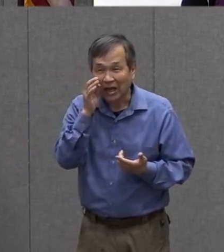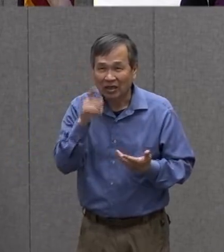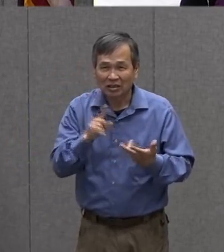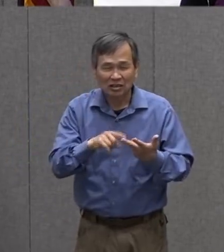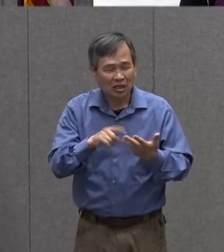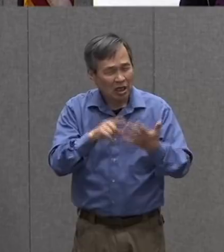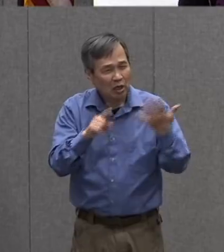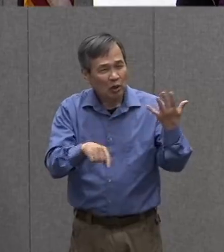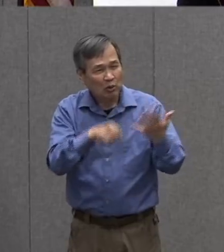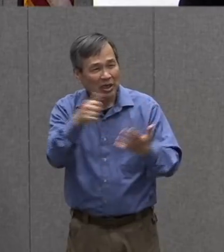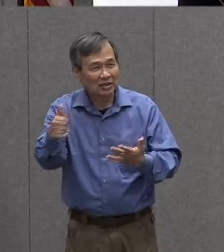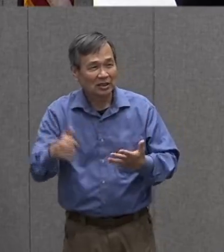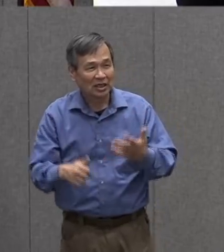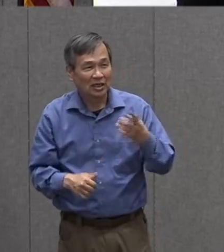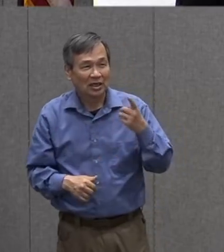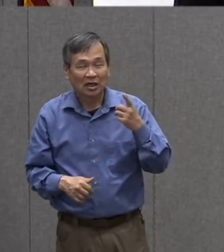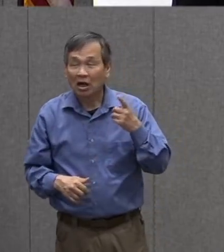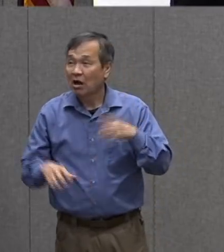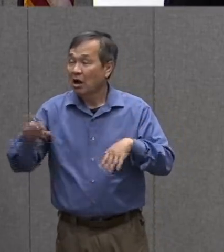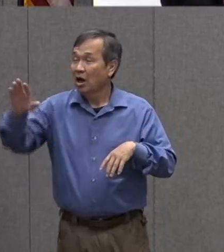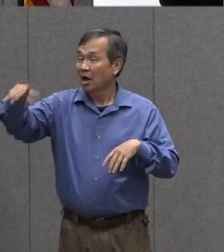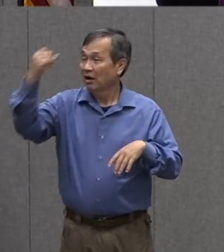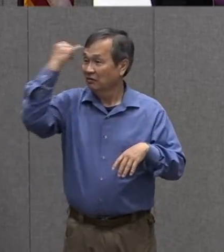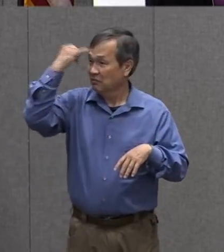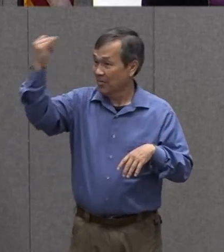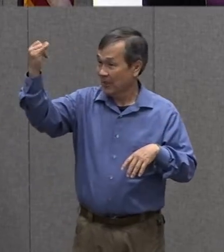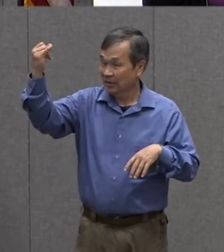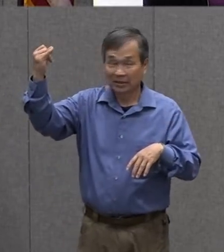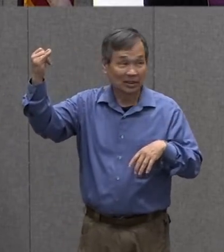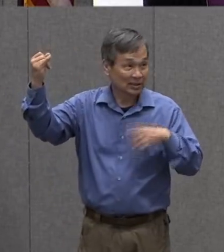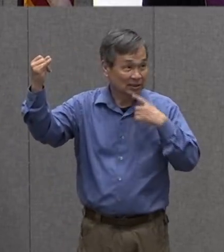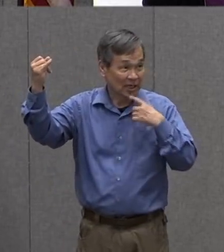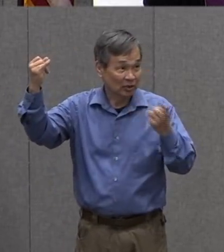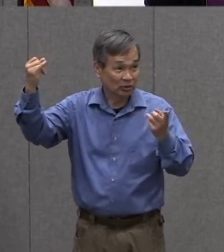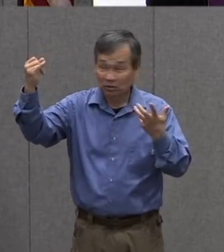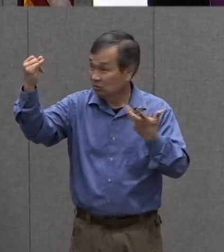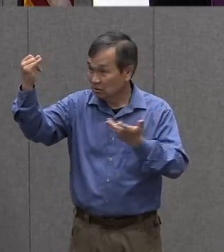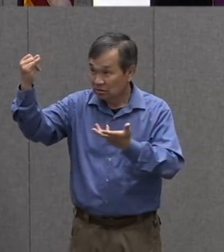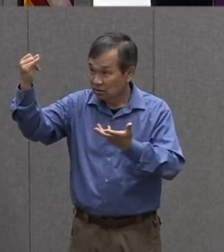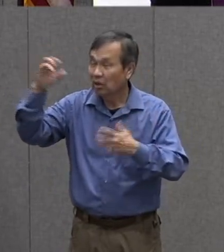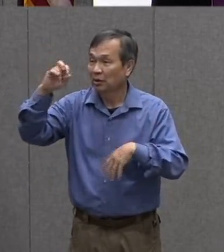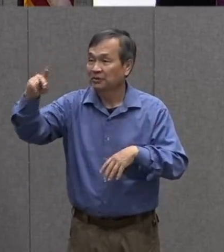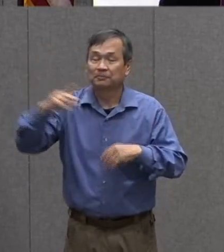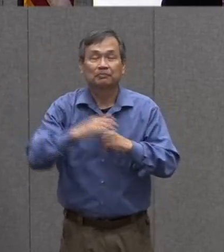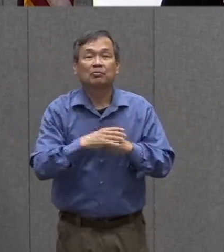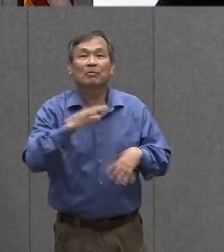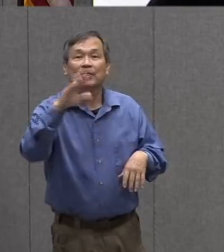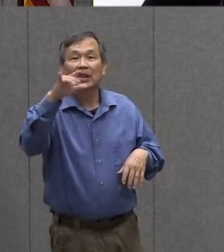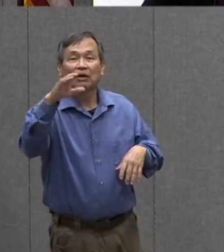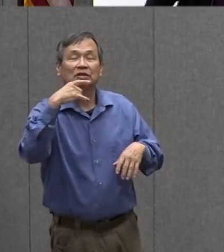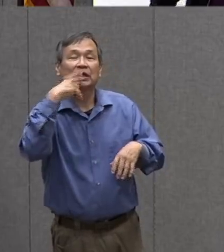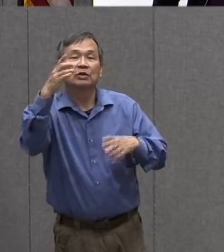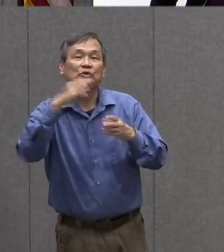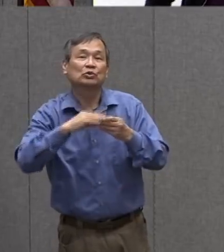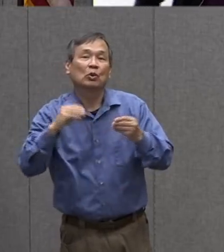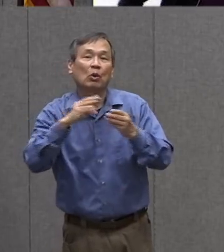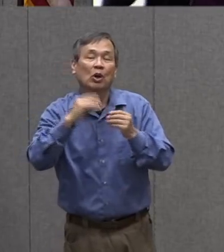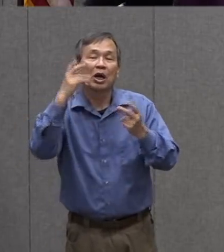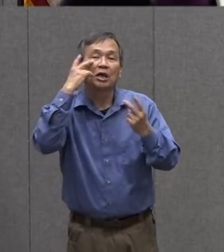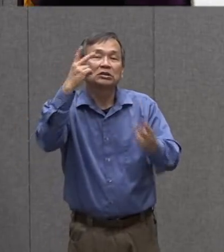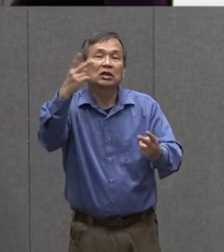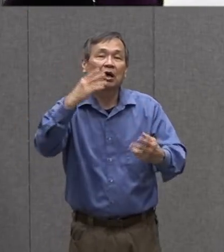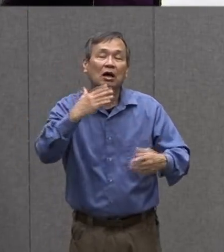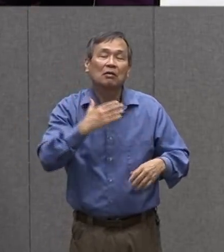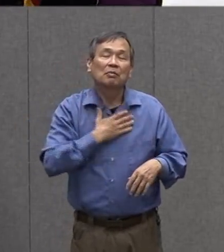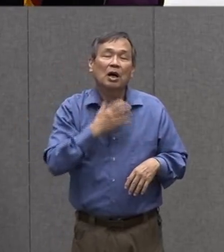of some other things miss roxanne i have one can i tell you a quick story jump in this story is about something that we saw in